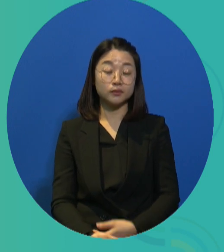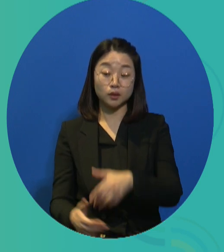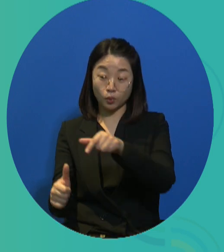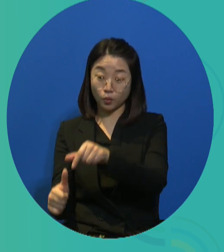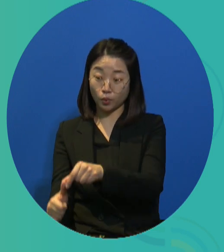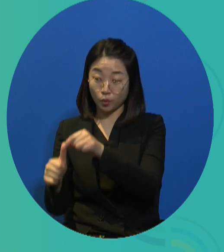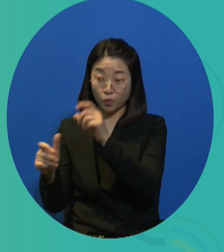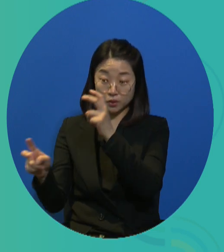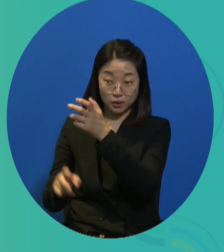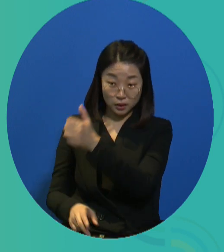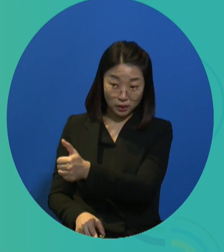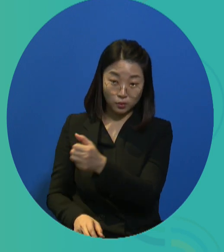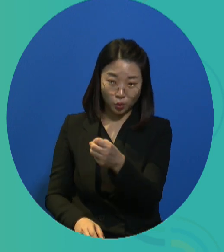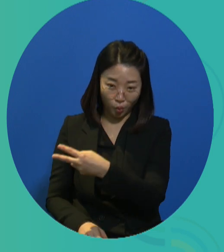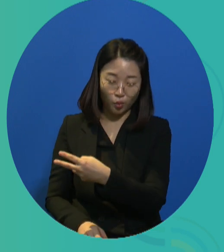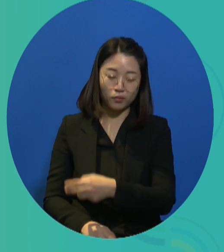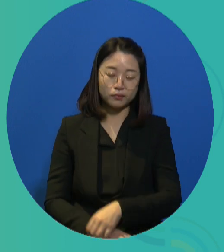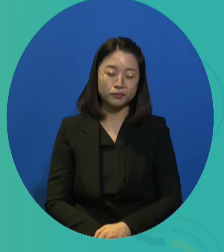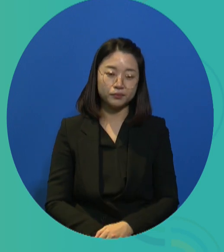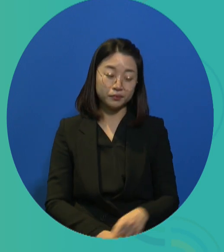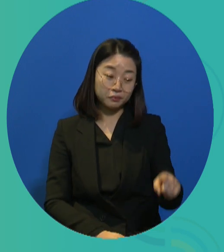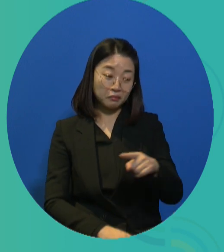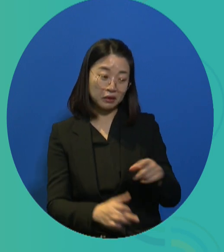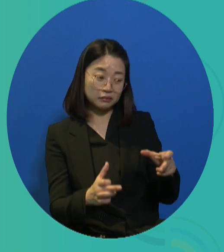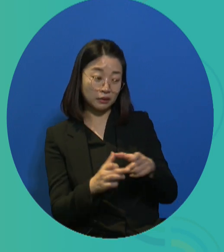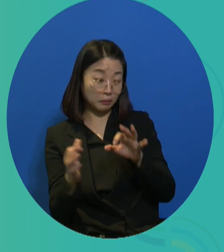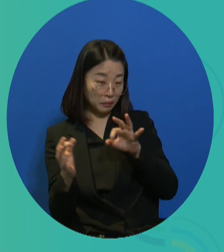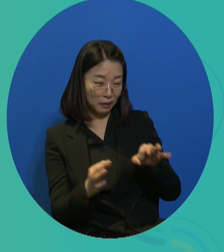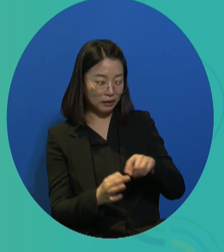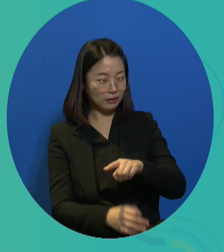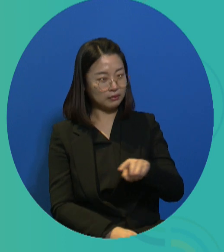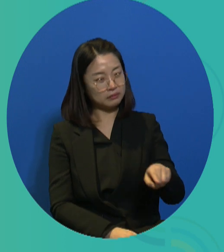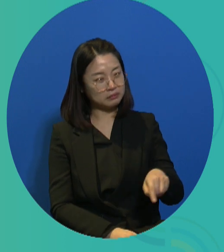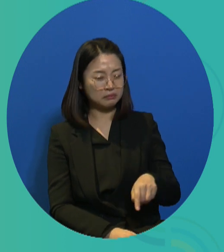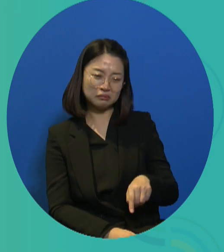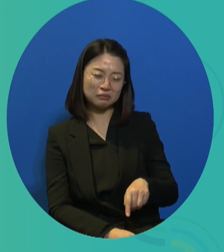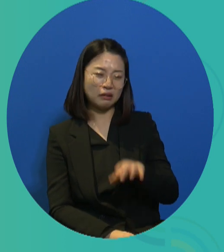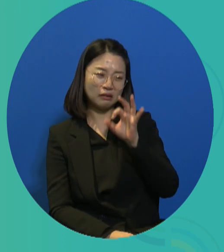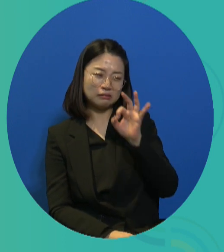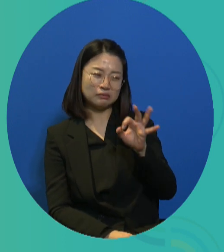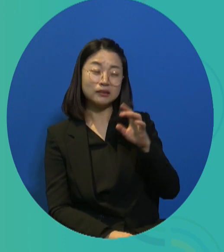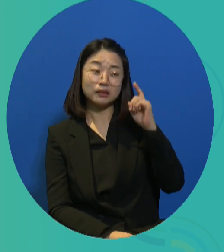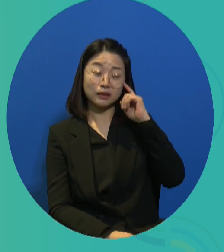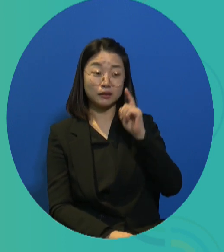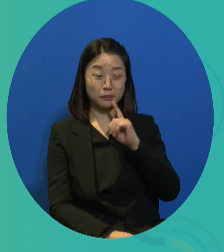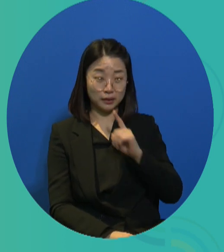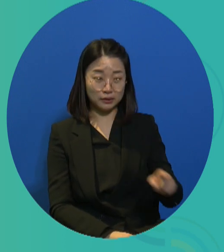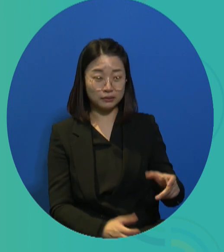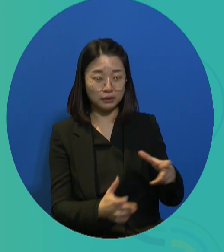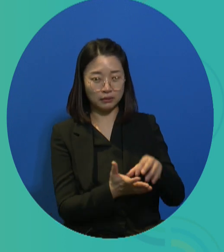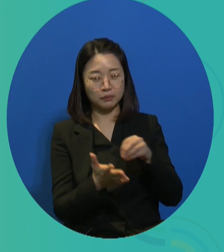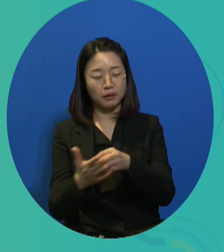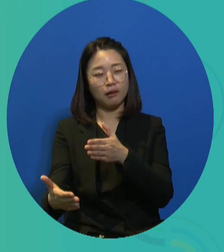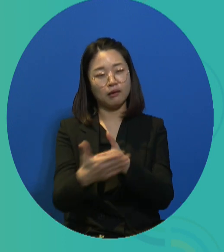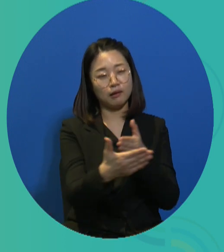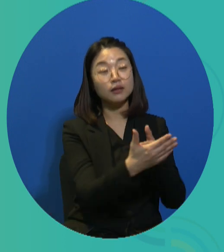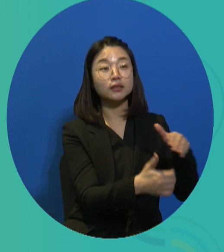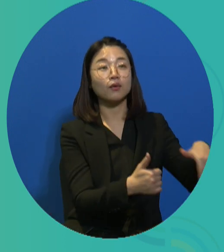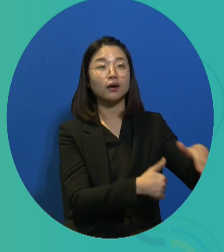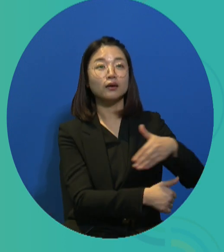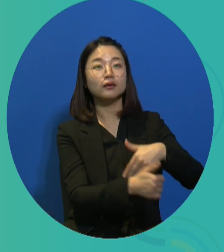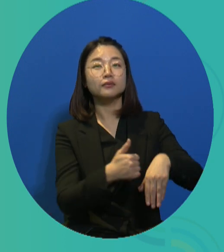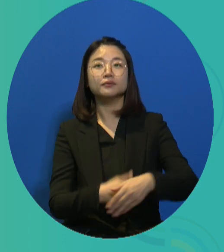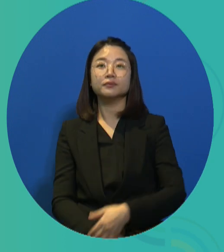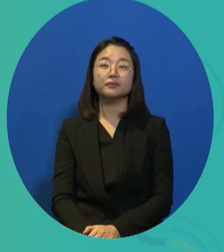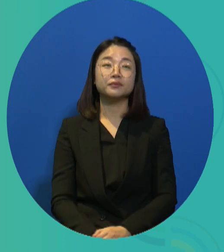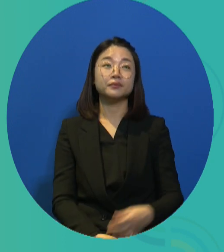Also, employers or community members may have prejudices against disabled persons. So the situation in the